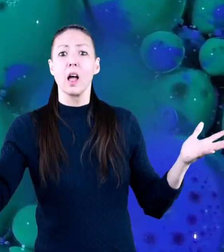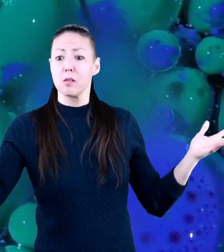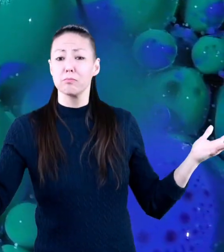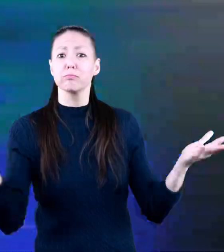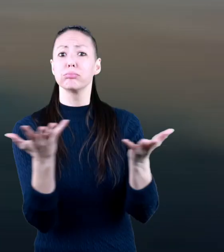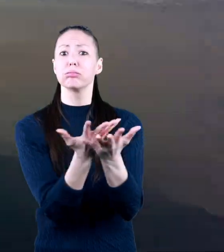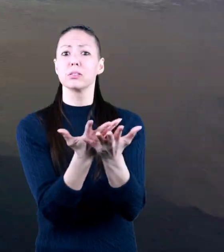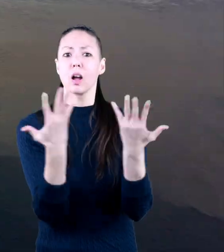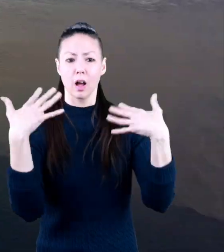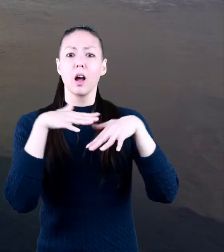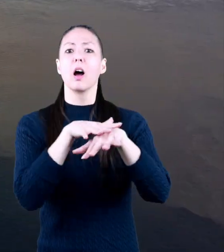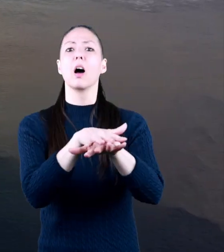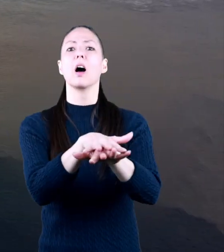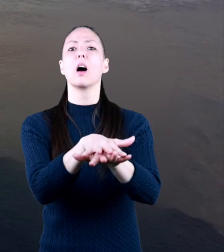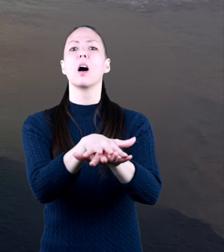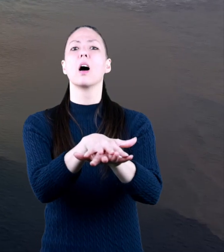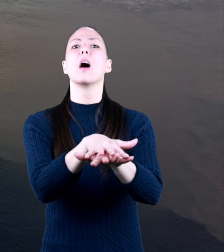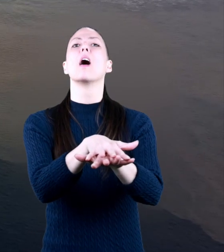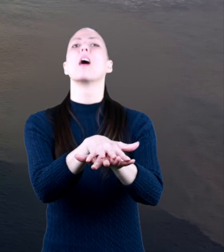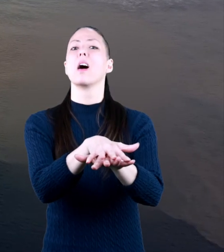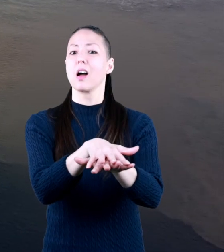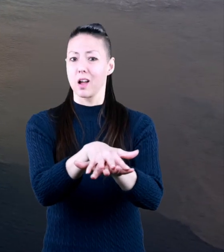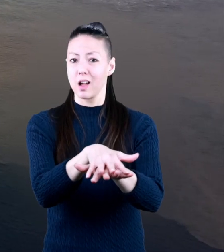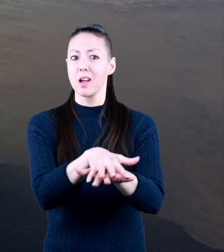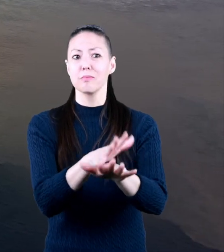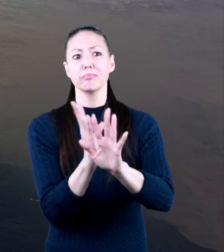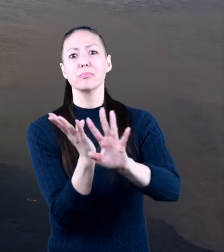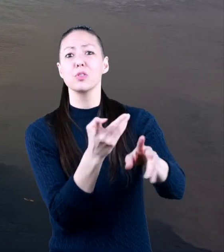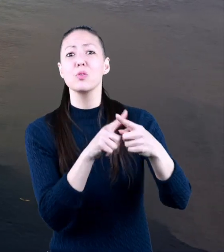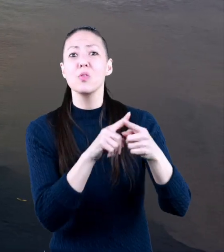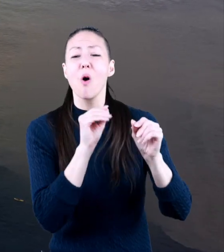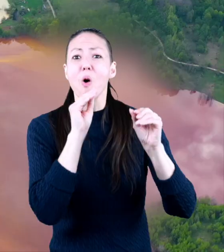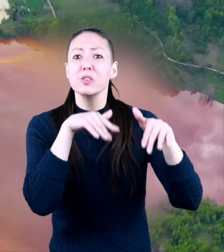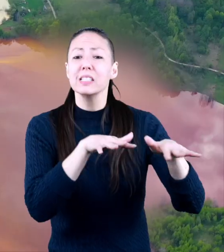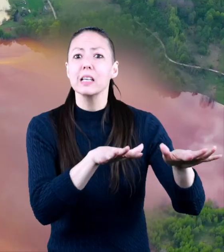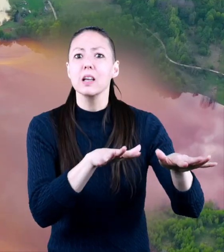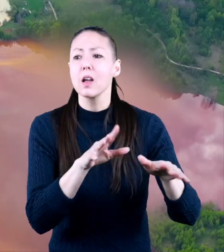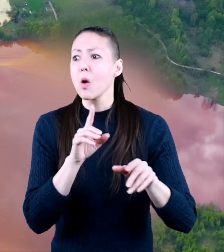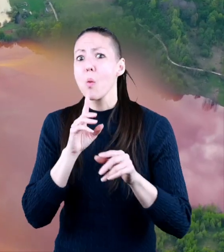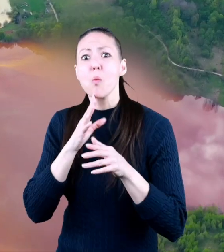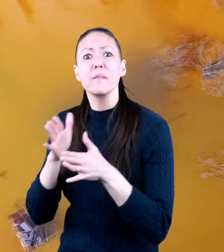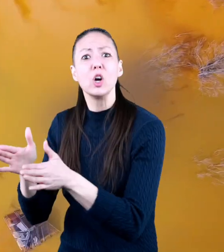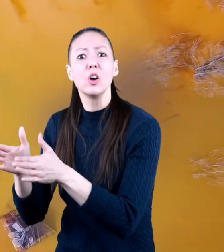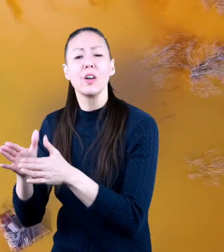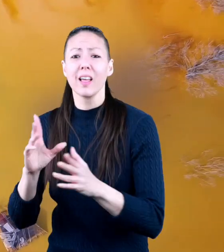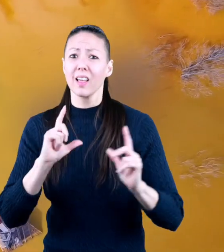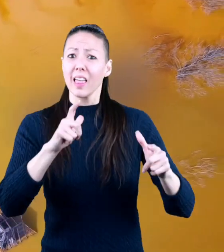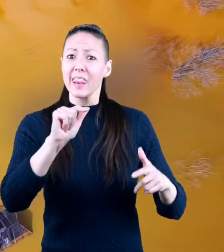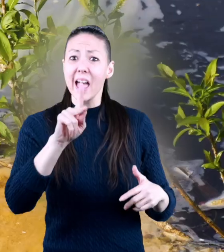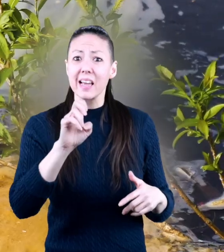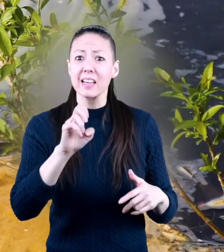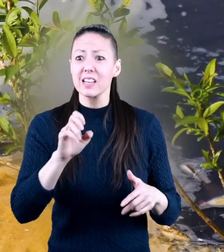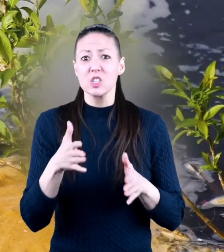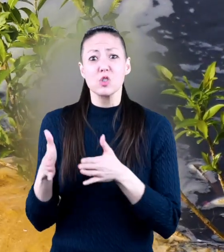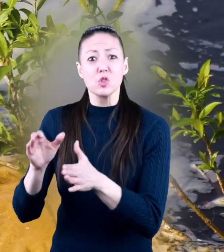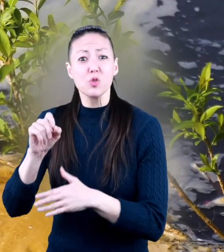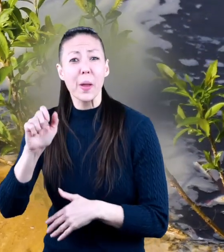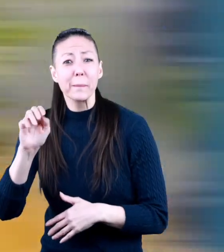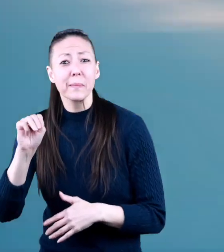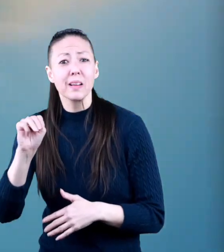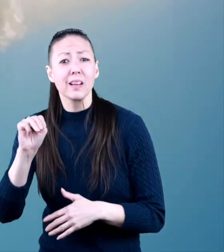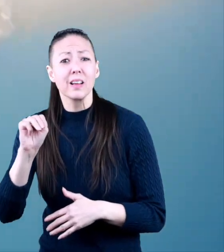this dirty rainwater eventually makes its way into oceans rivers lakes or streams